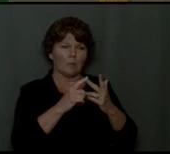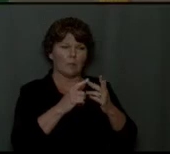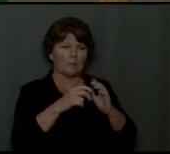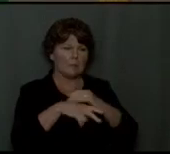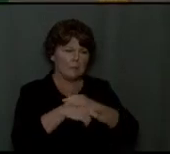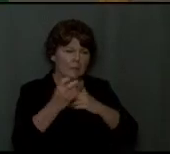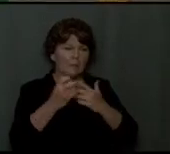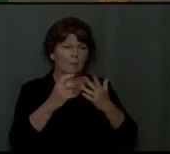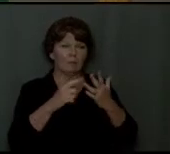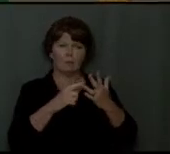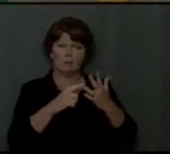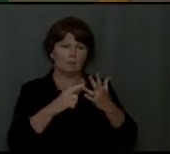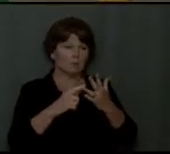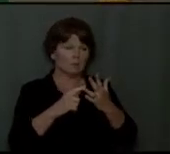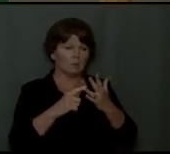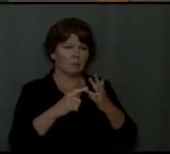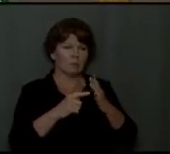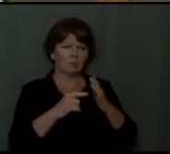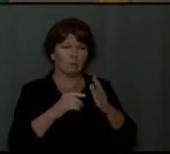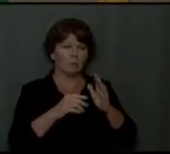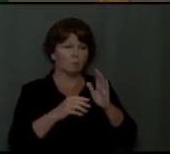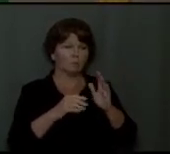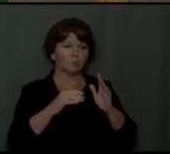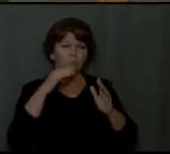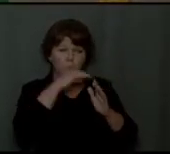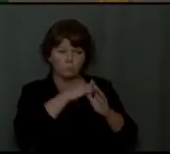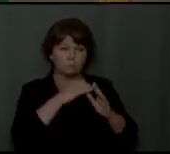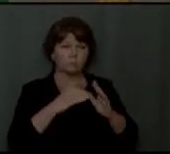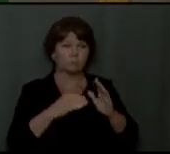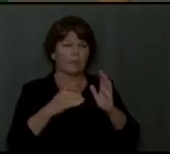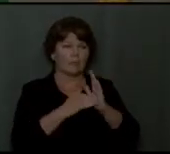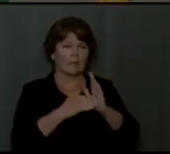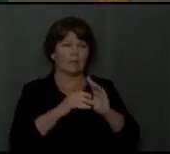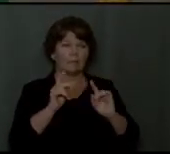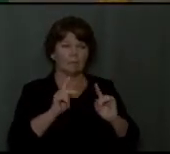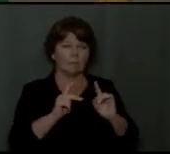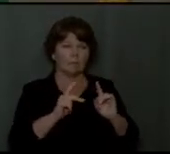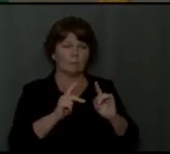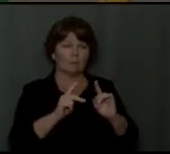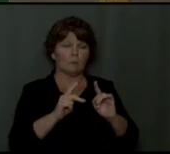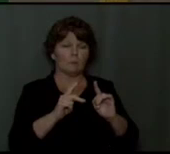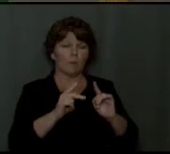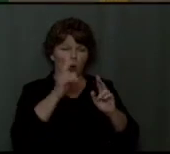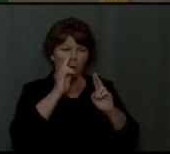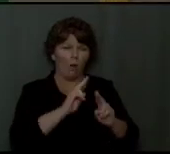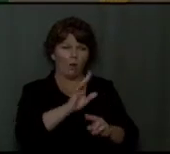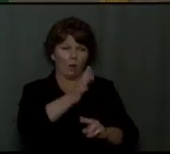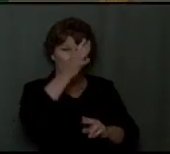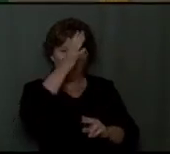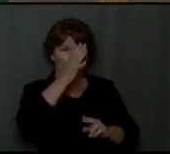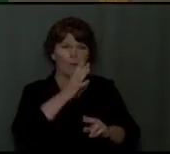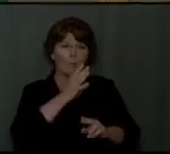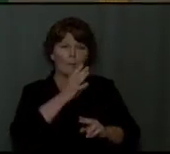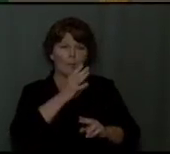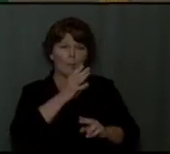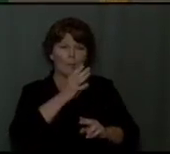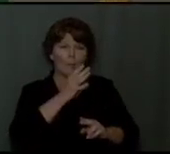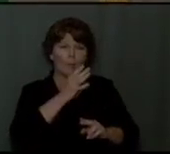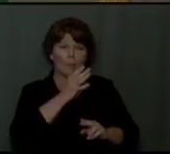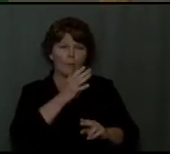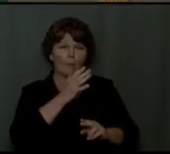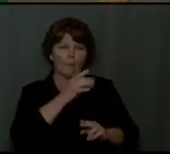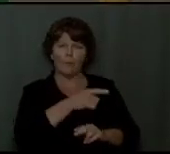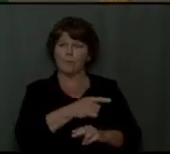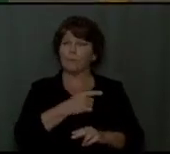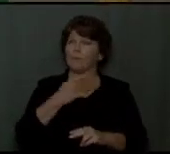steal. Do not bear false witness. Do not defraud. Murder your father and your mother. And he